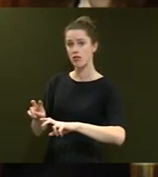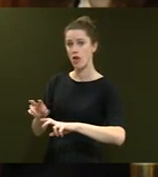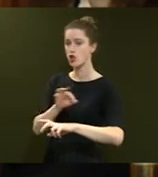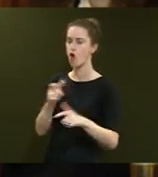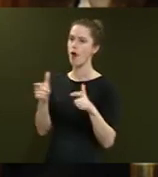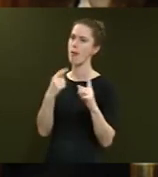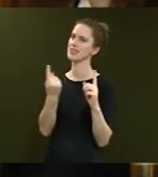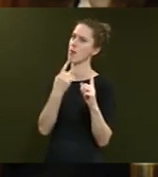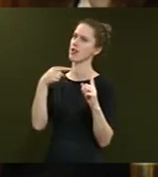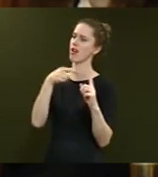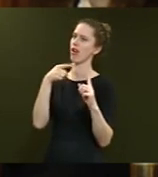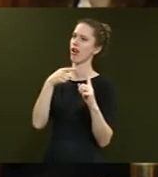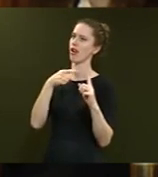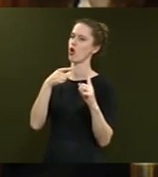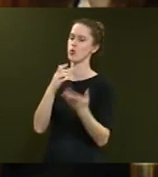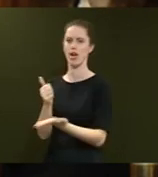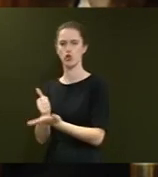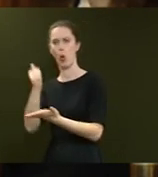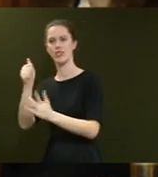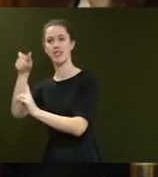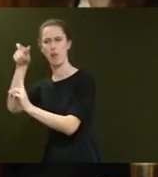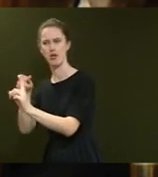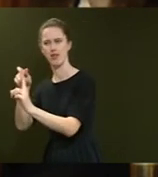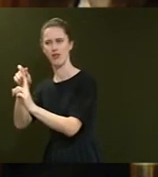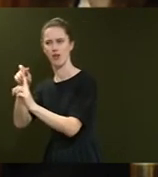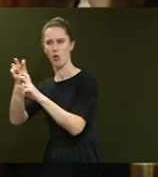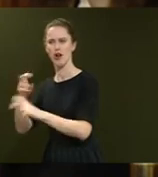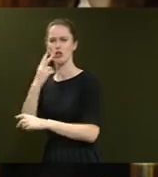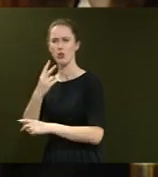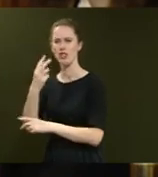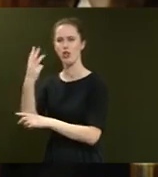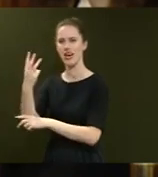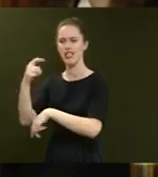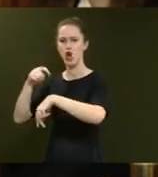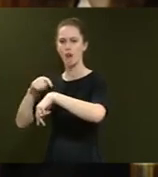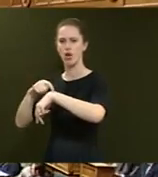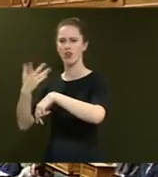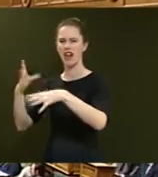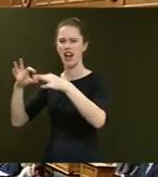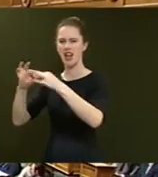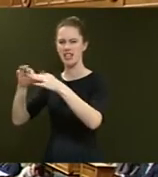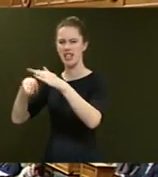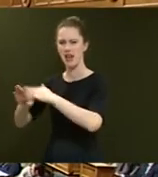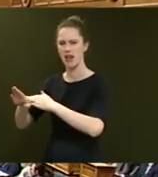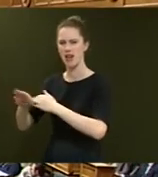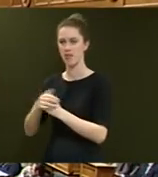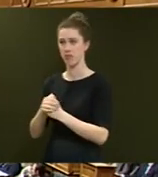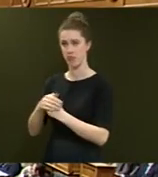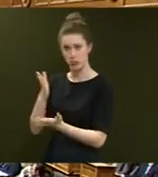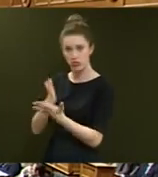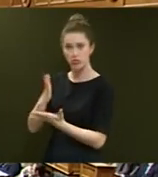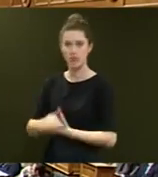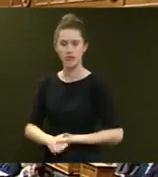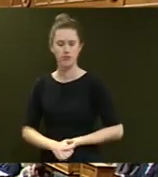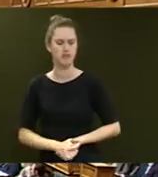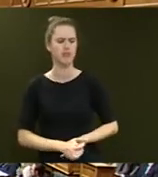by someone who has endorsed the subject of the inquiry 23 times on LinkedIn? Mr Speaker, can I draw